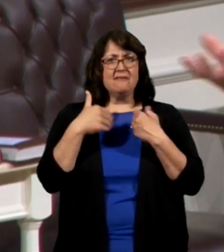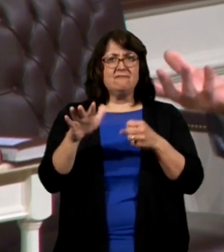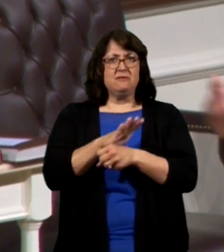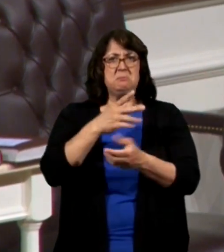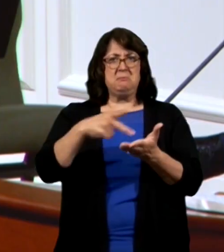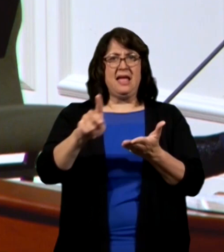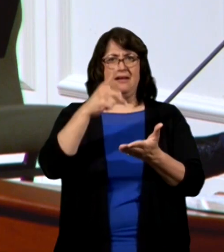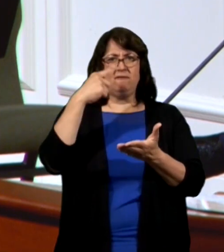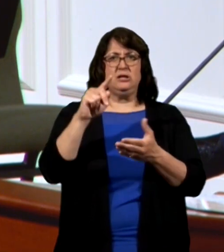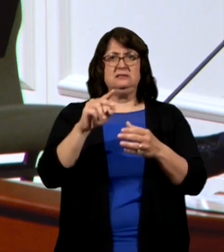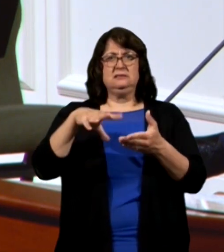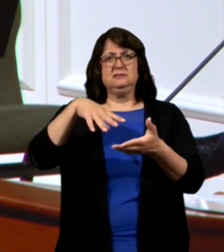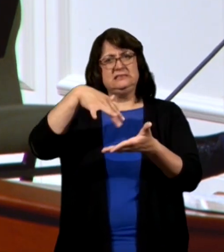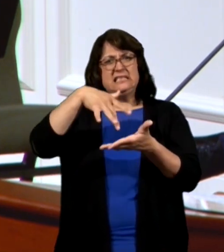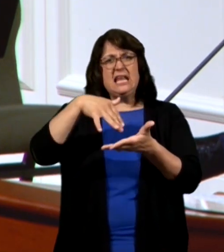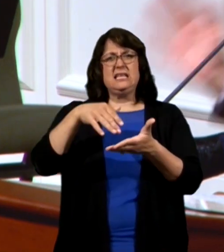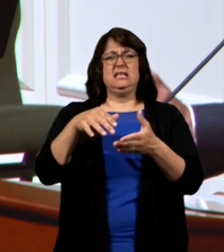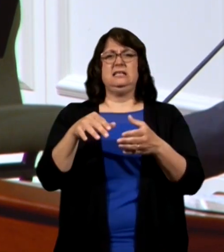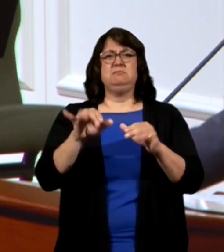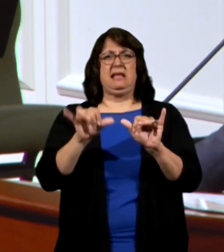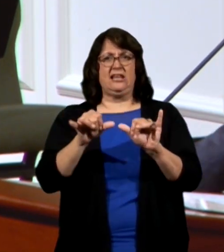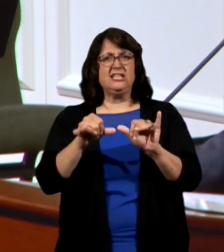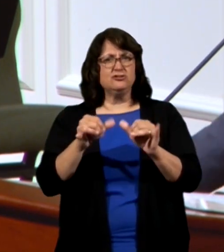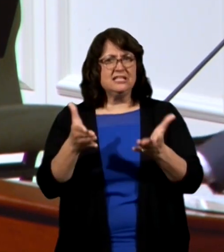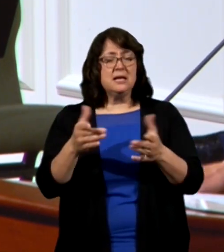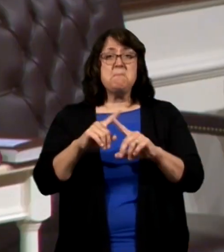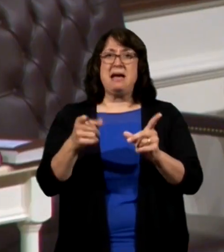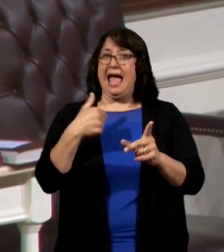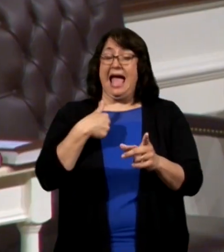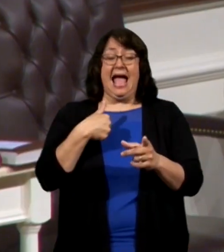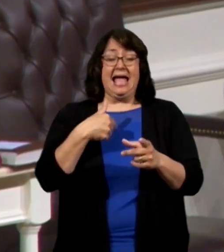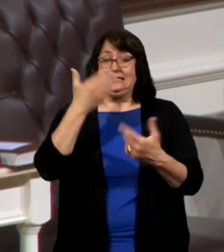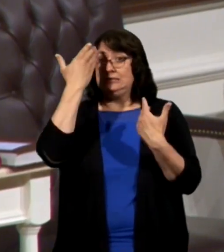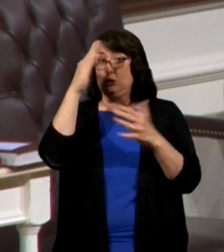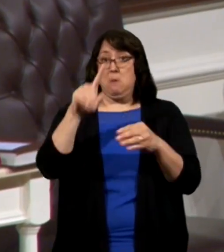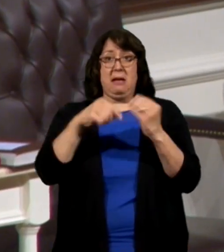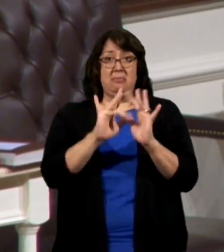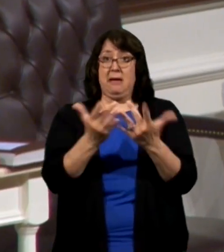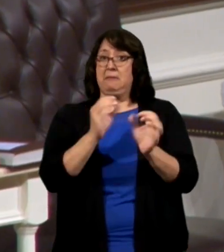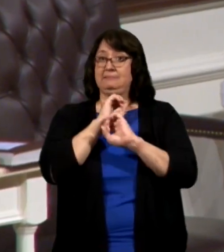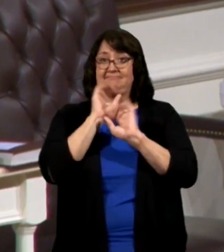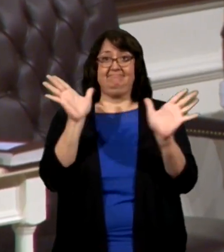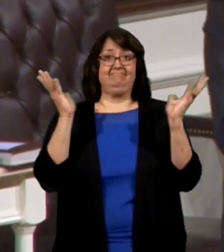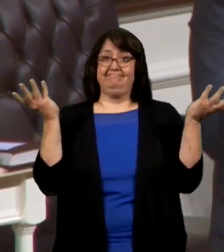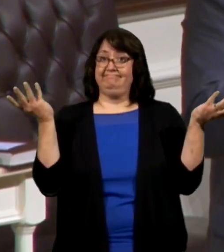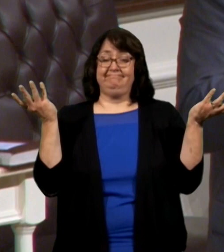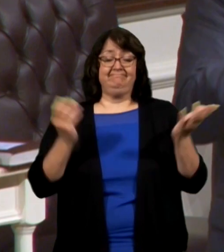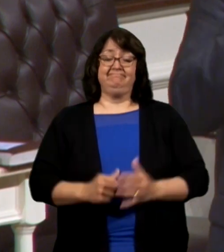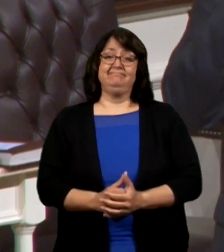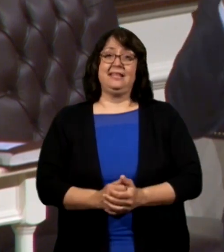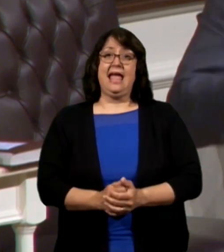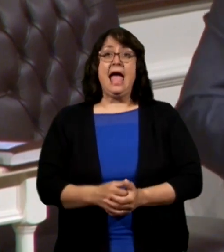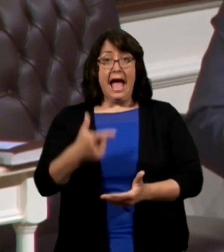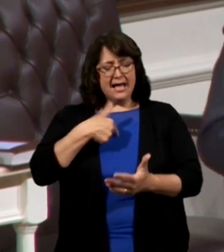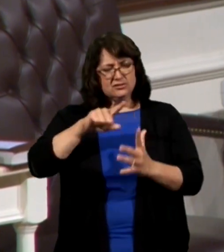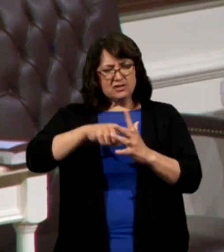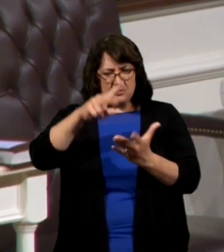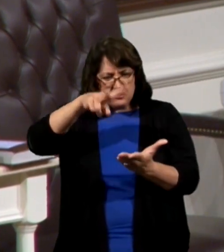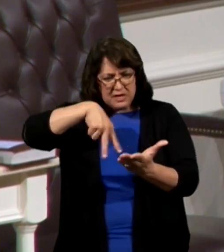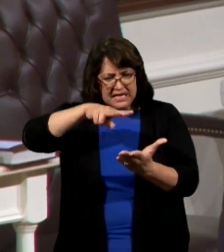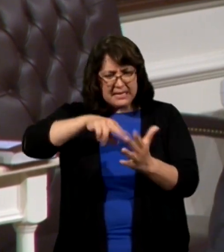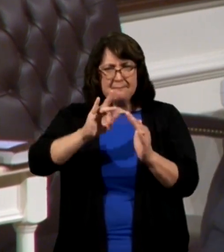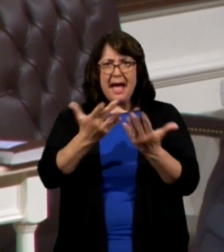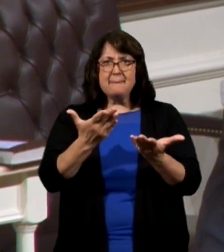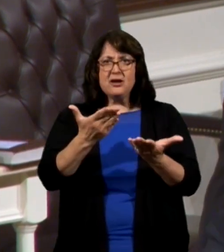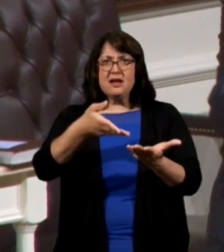to study mechanical engineering, but totally ignorant of the Bible. And when I started reading it,